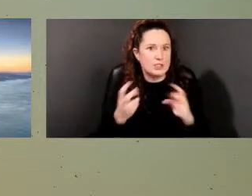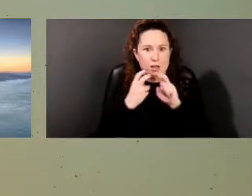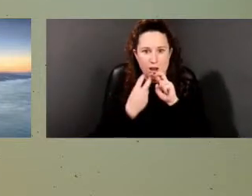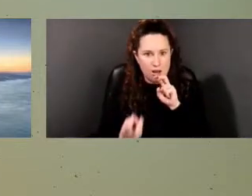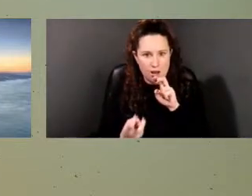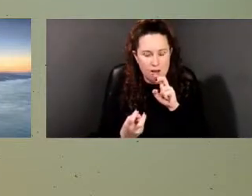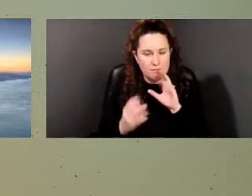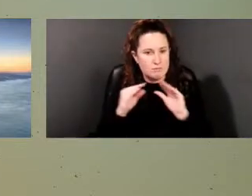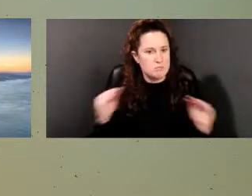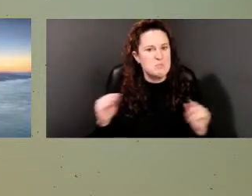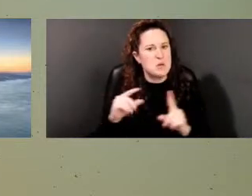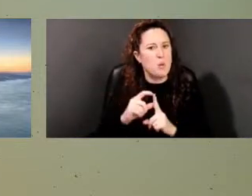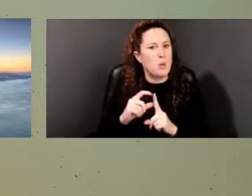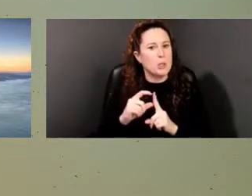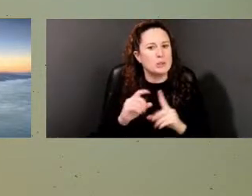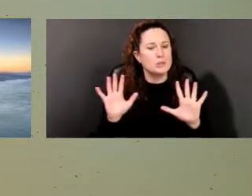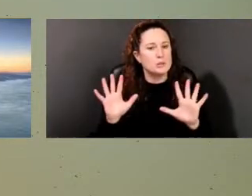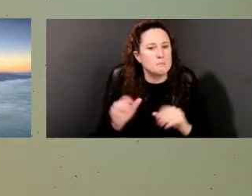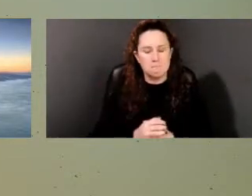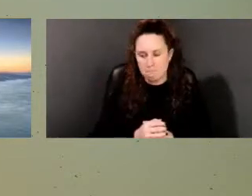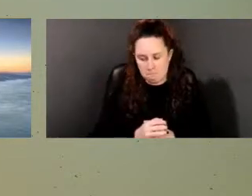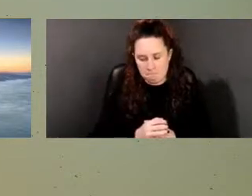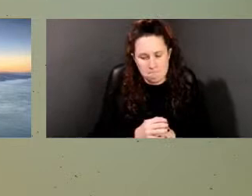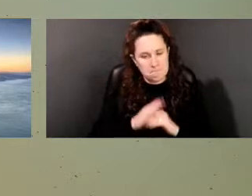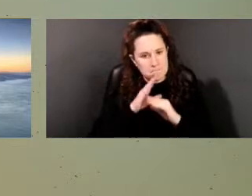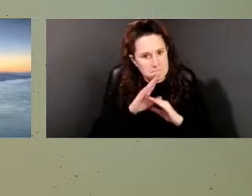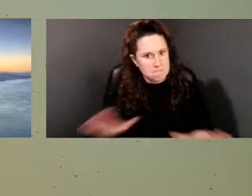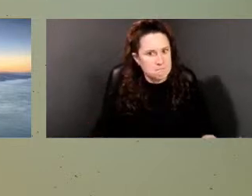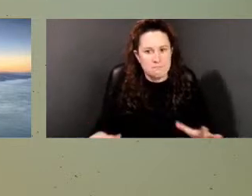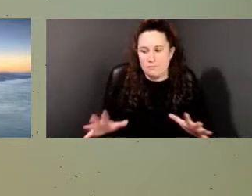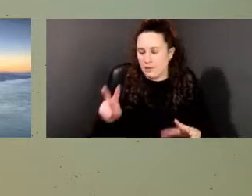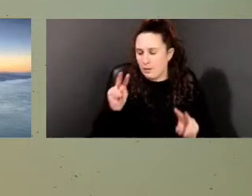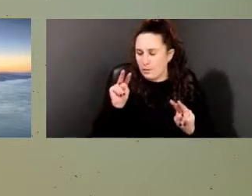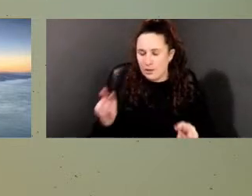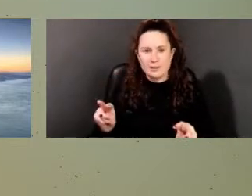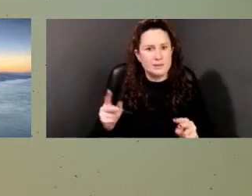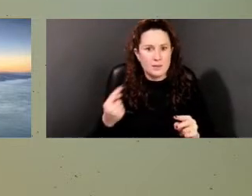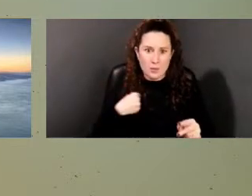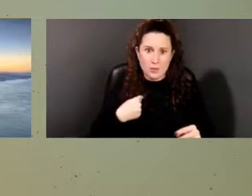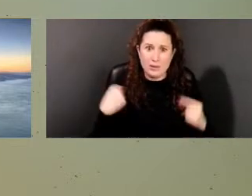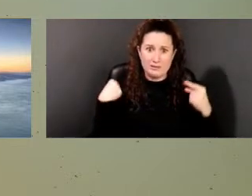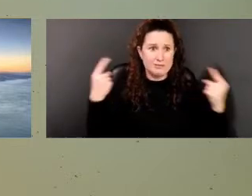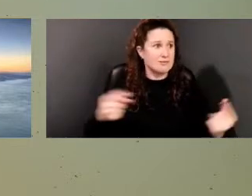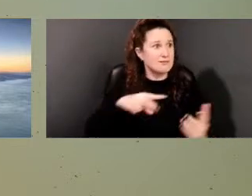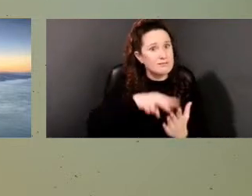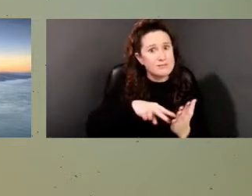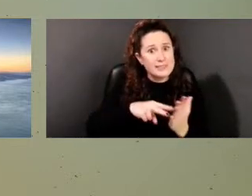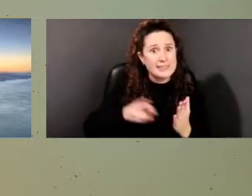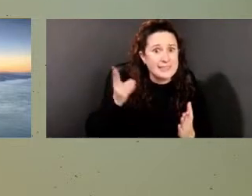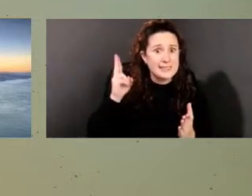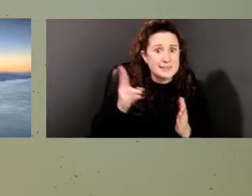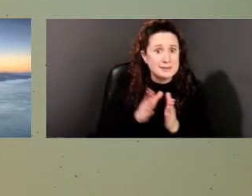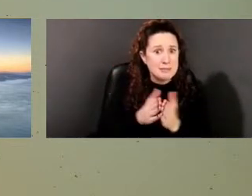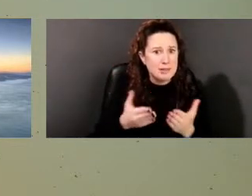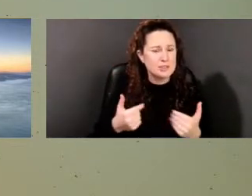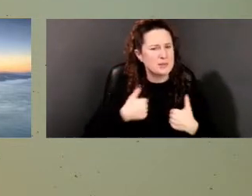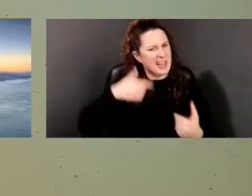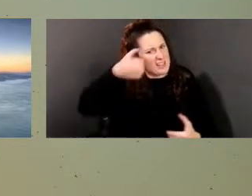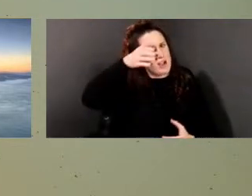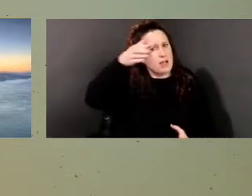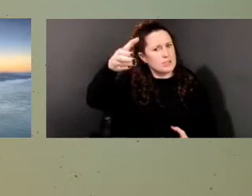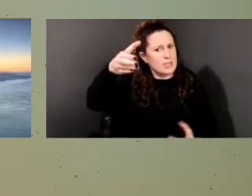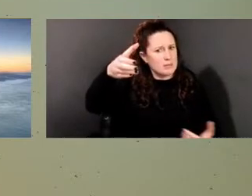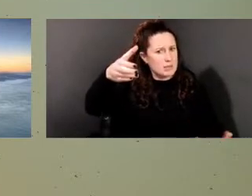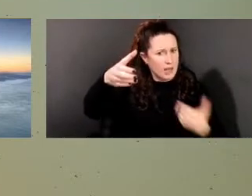deal with it because something that was something we read about in history books, we knew about it was conceptual, became very